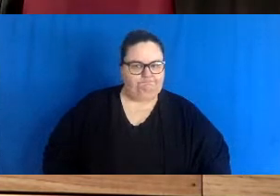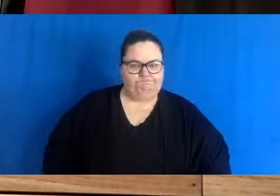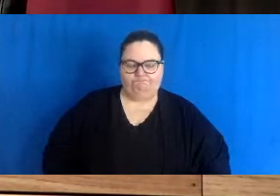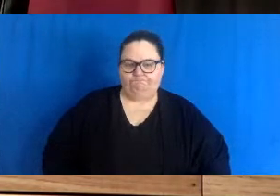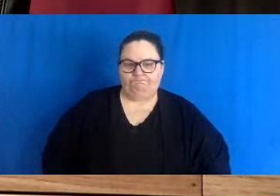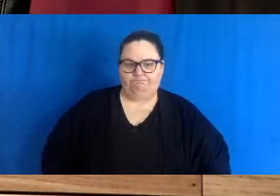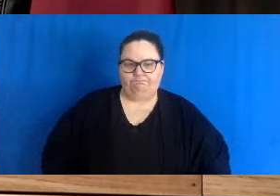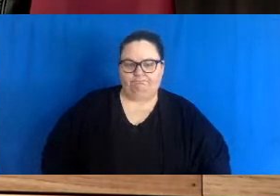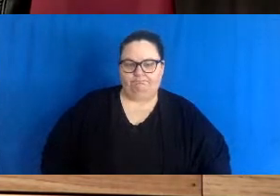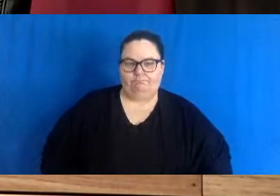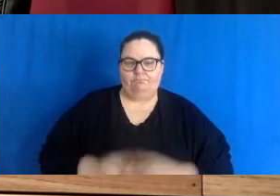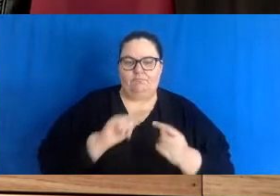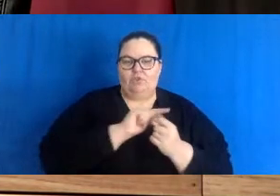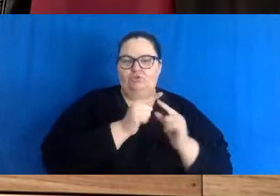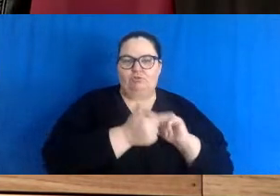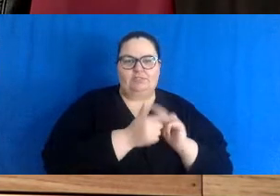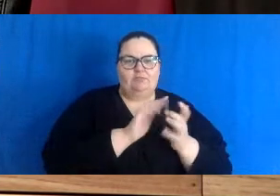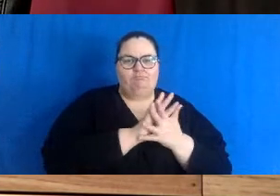thank you